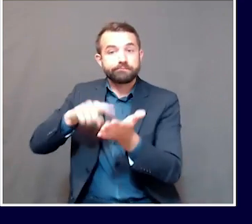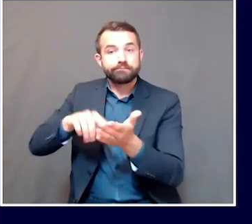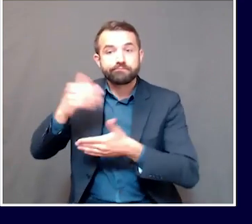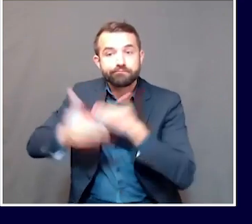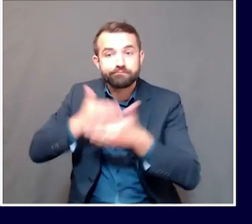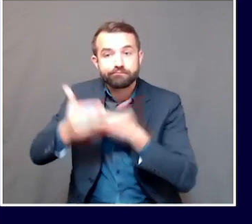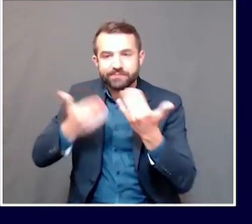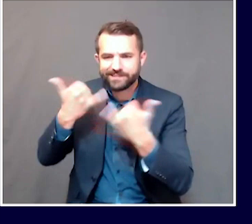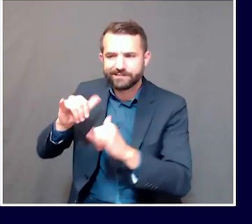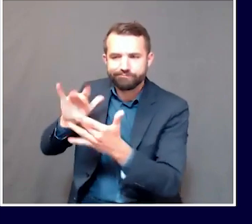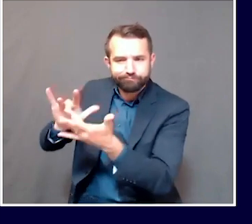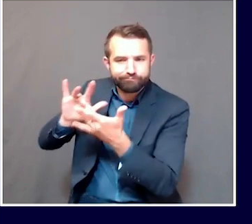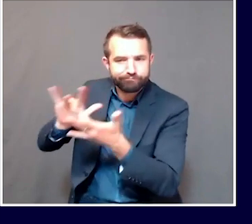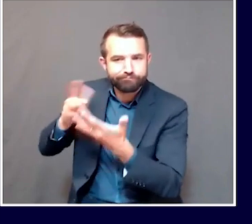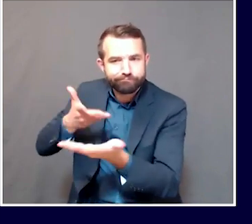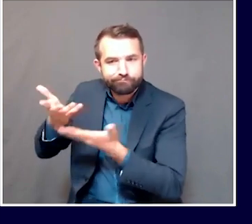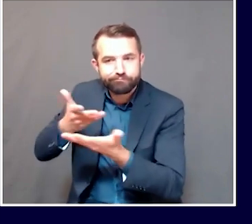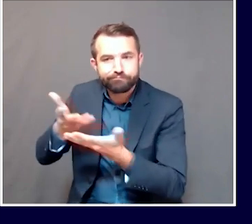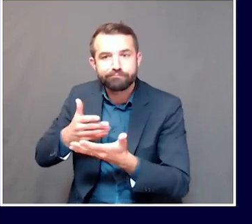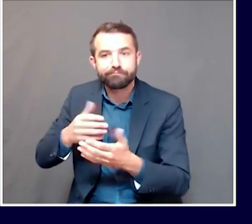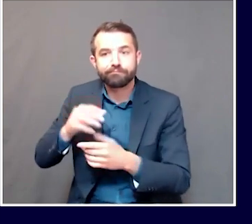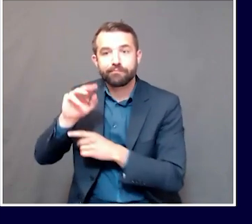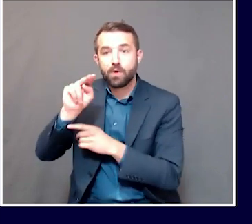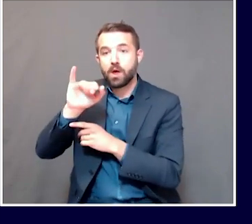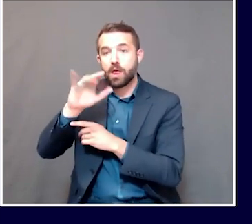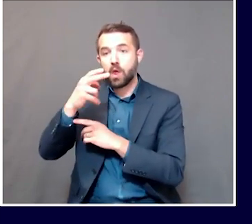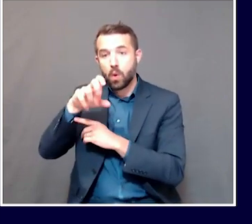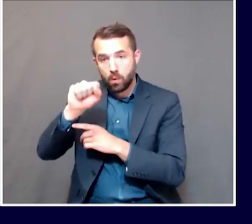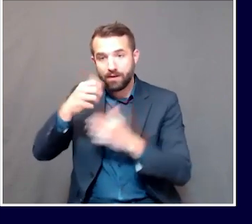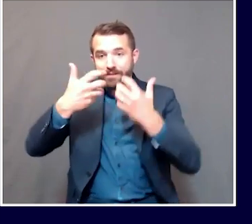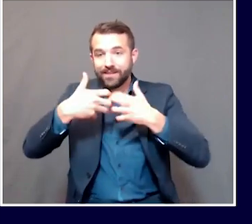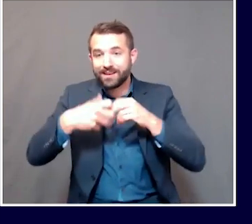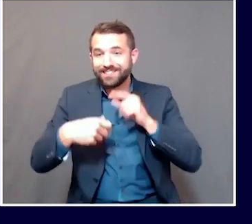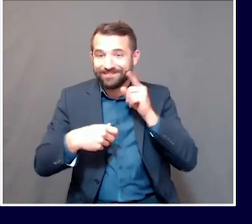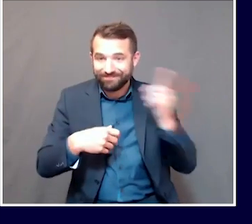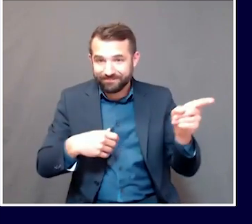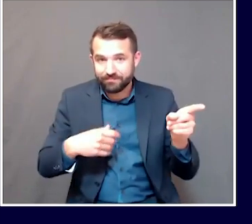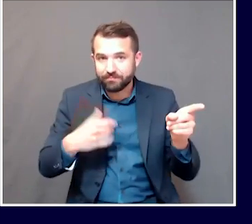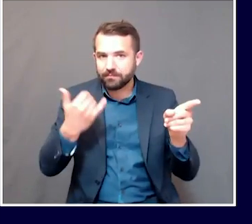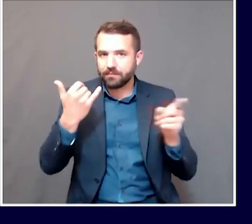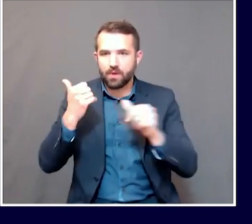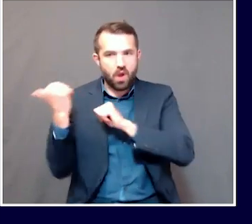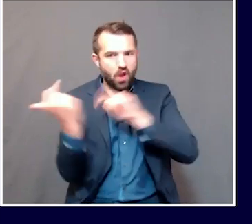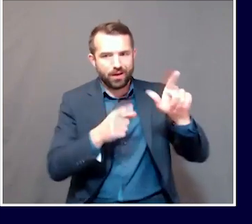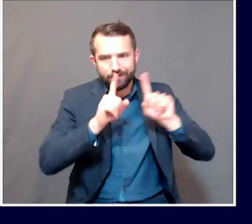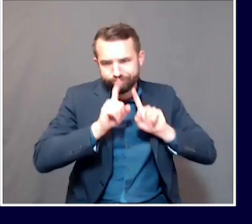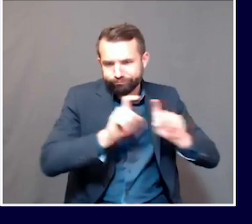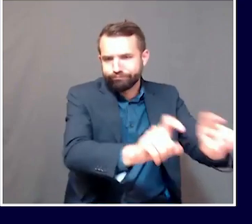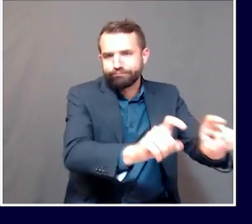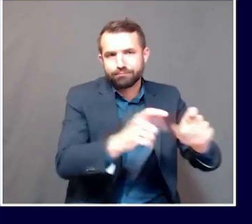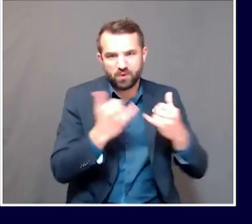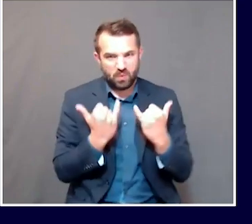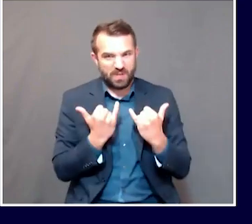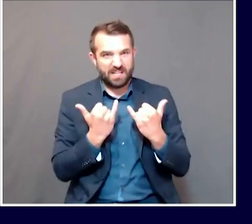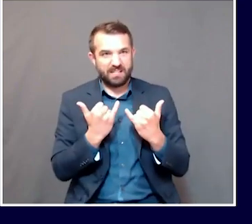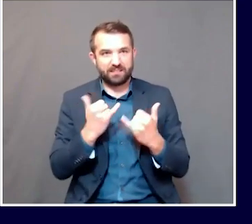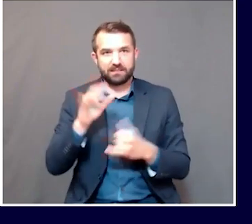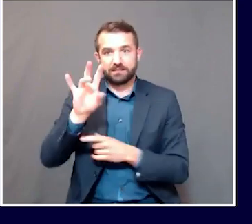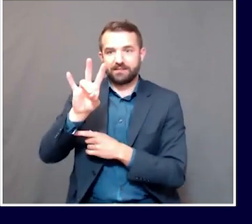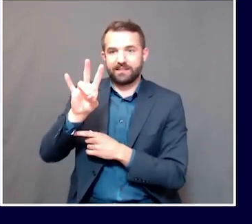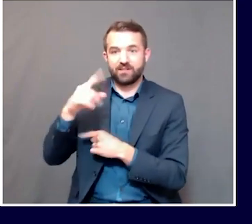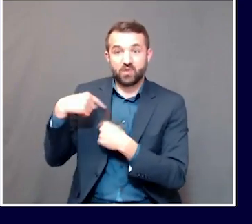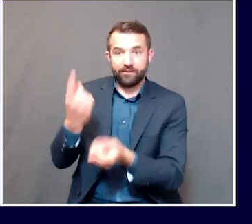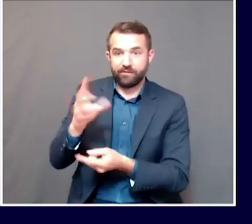Similarly, at Nichols Manufacturing, where universal testing is underway, there are a total of seven cases. And at the Procter &